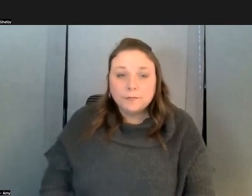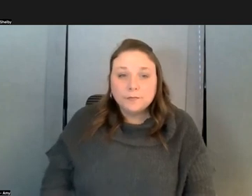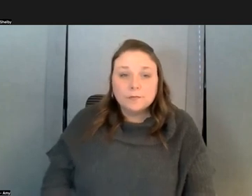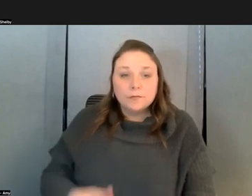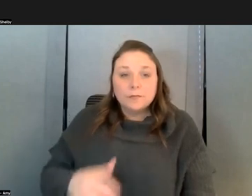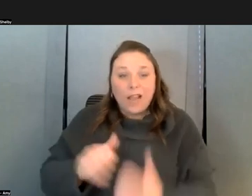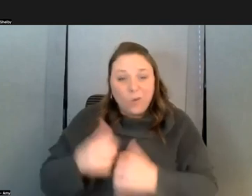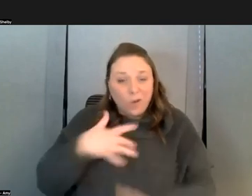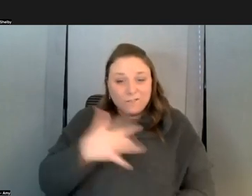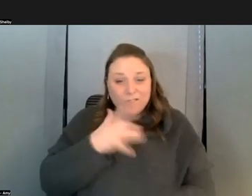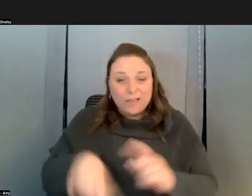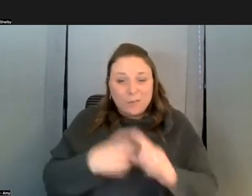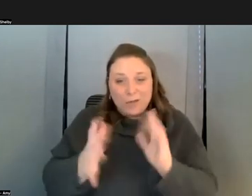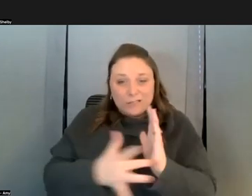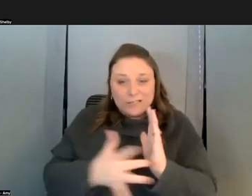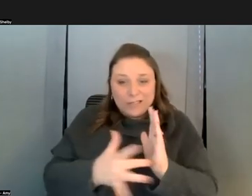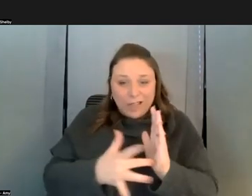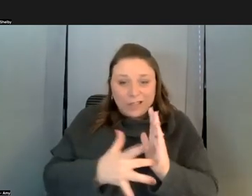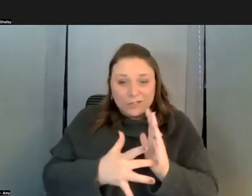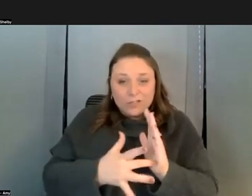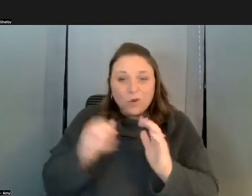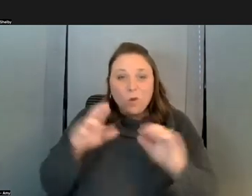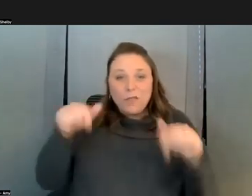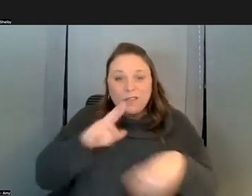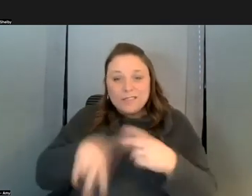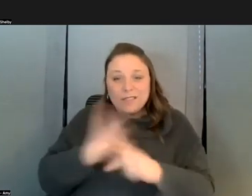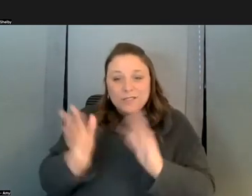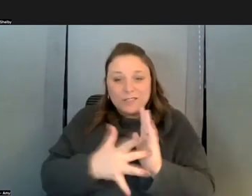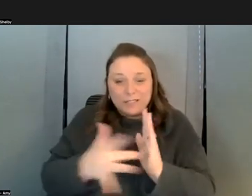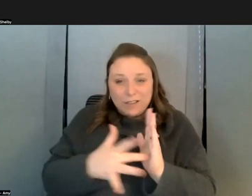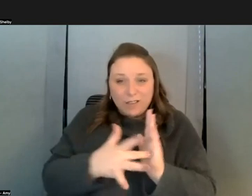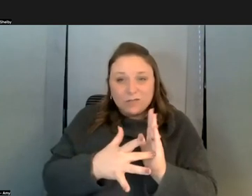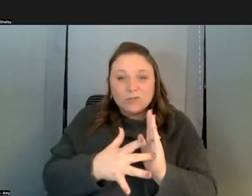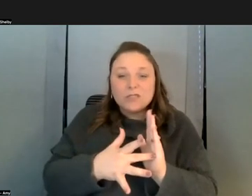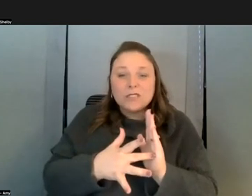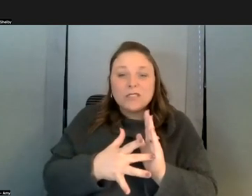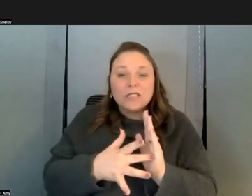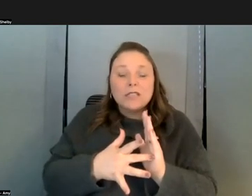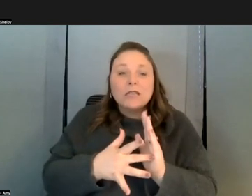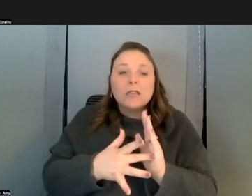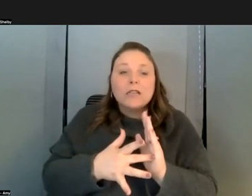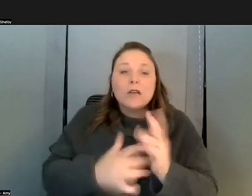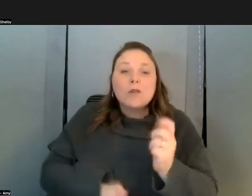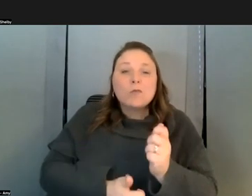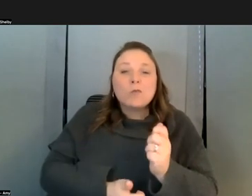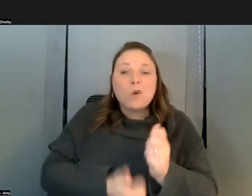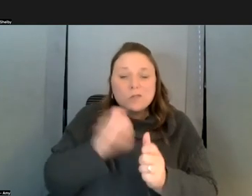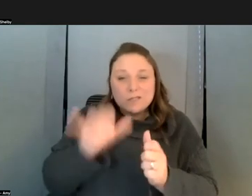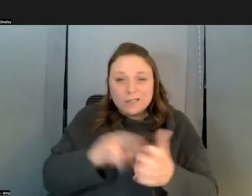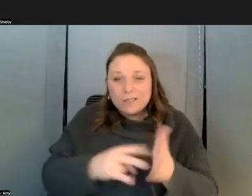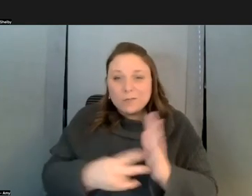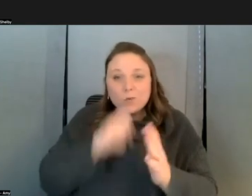and this kind of technology in particular is that a lot of it means we're not doing these same old things